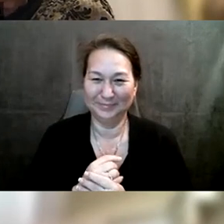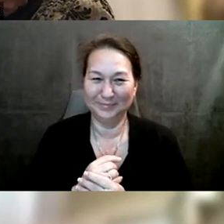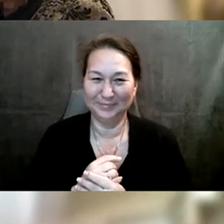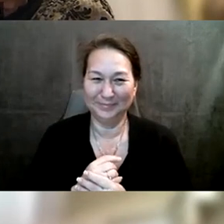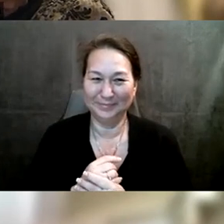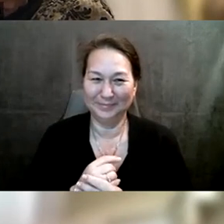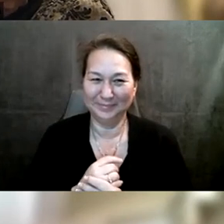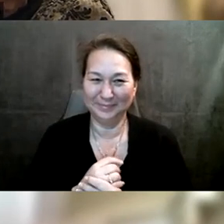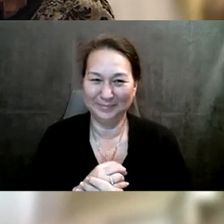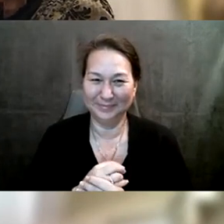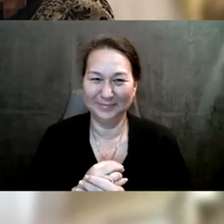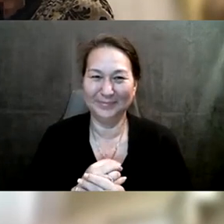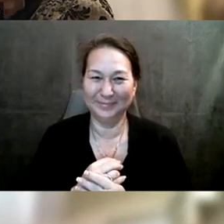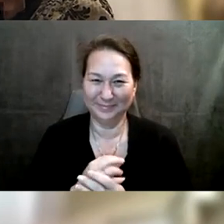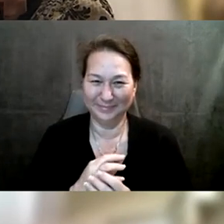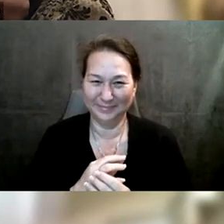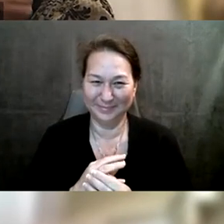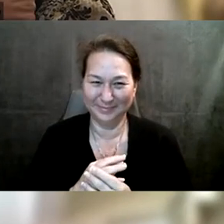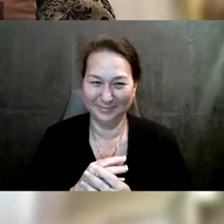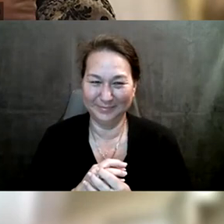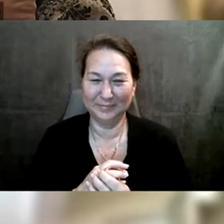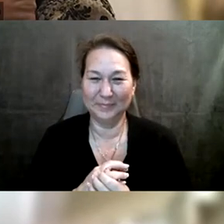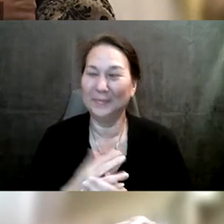Thank you, Madame Cherry. Thank you for the presentation.